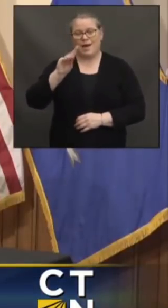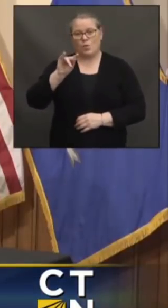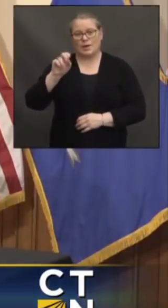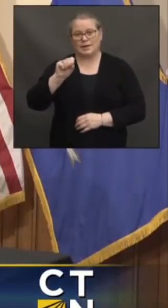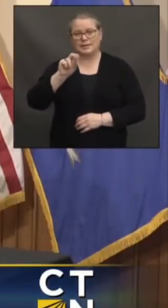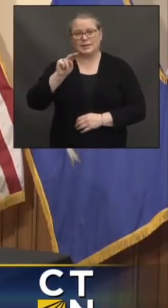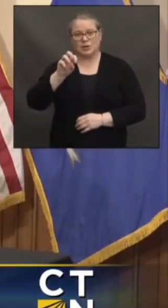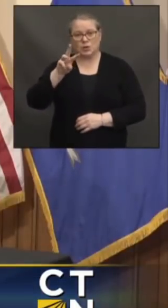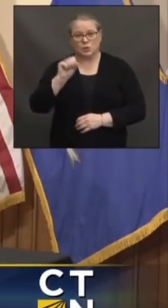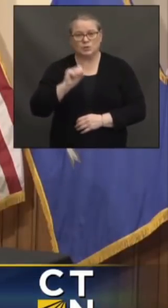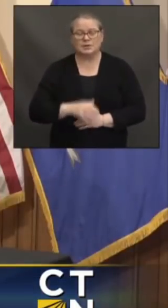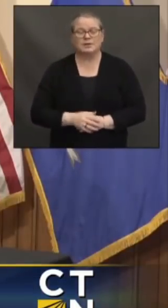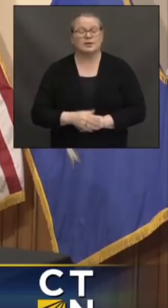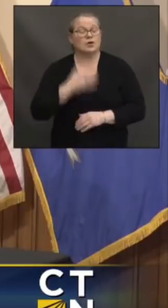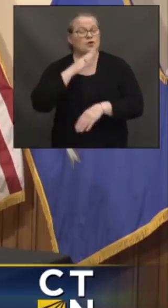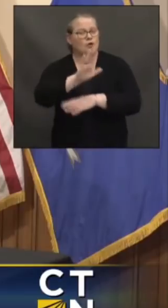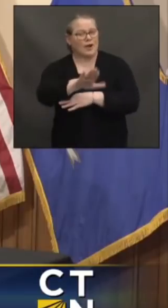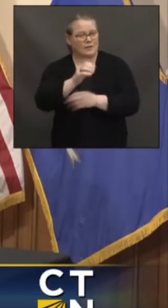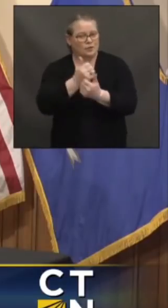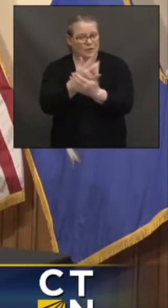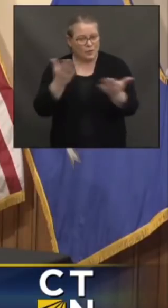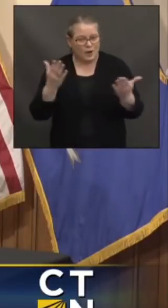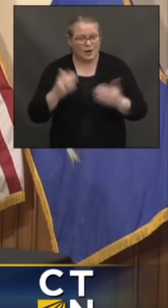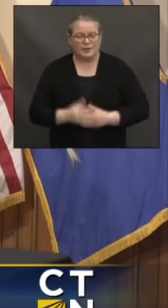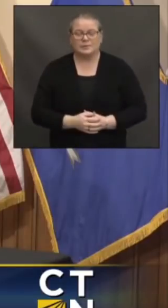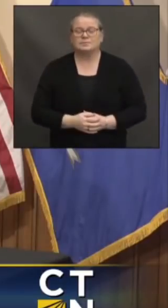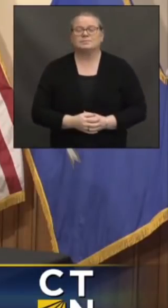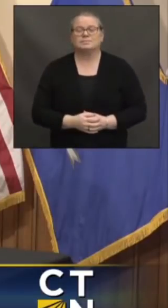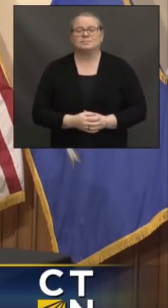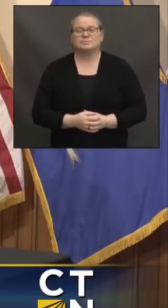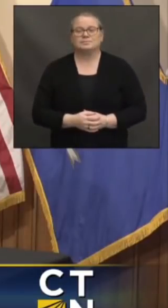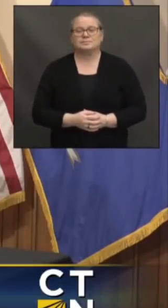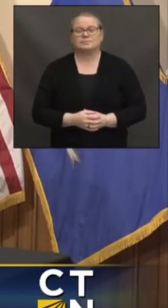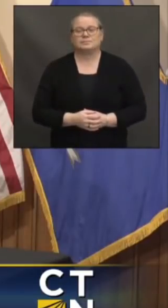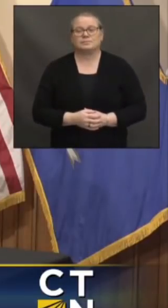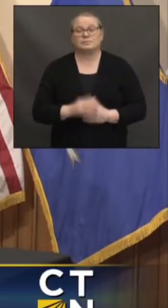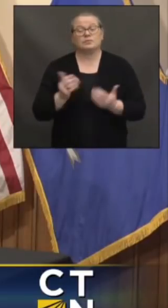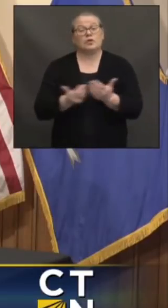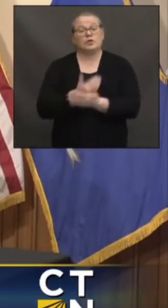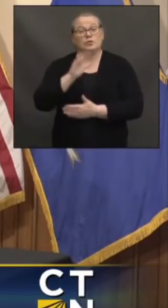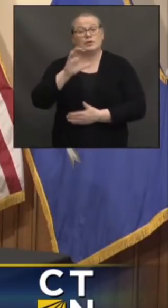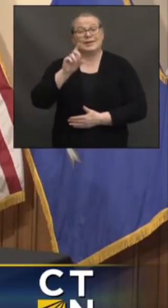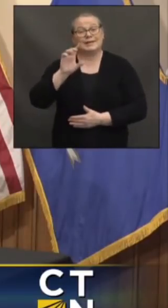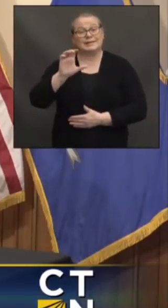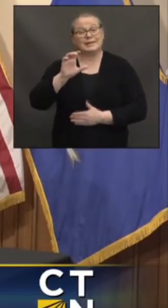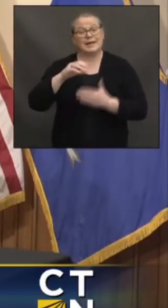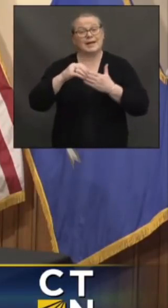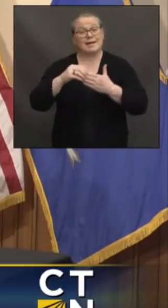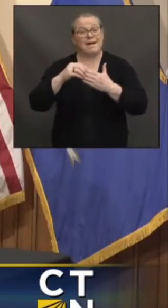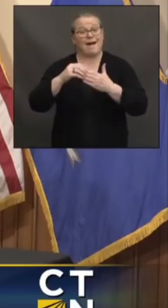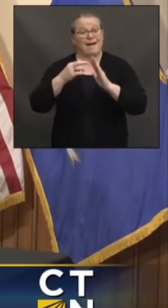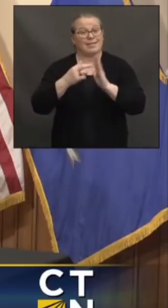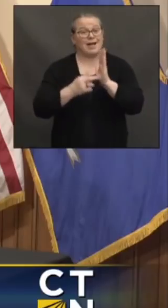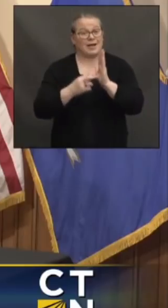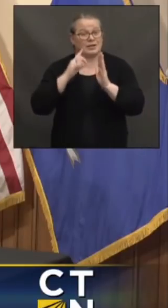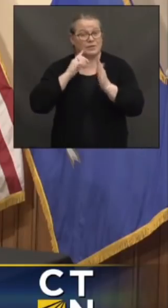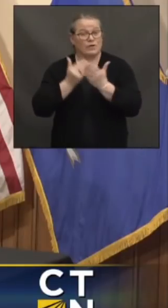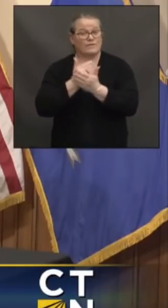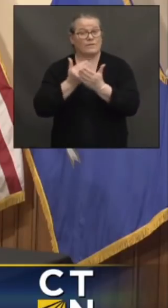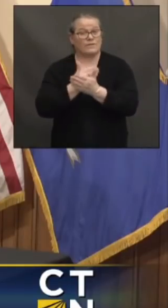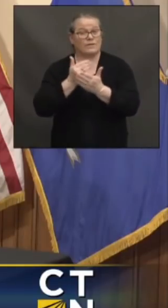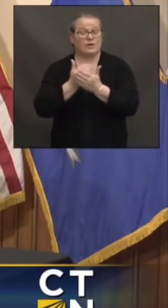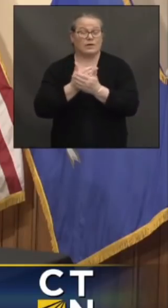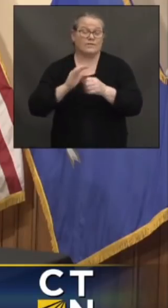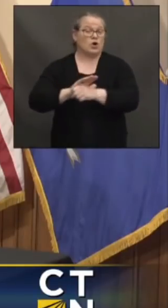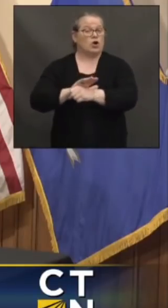Good afternoon, everyone. Based on the new CDC guidelines for fully vaccinated people being able to gather indoors with